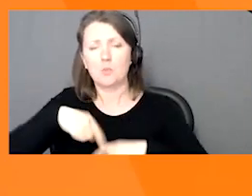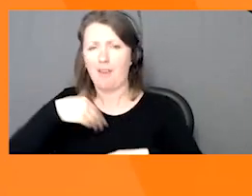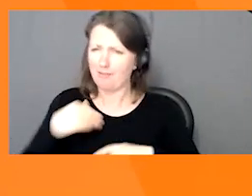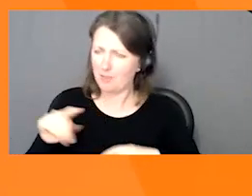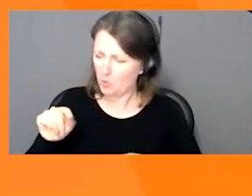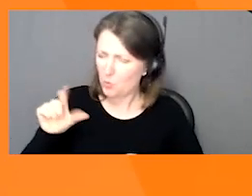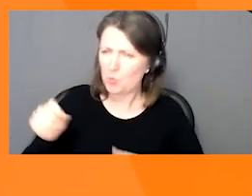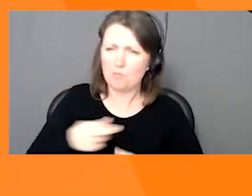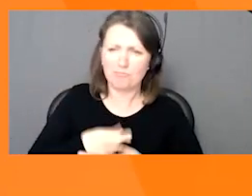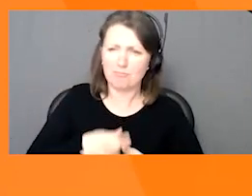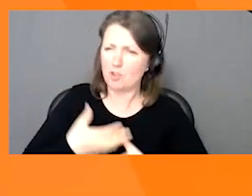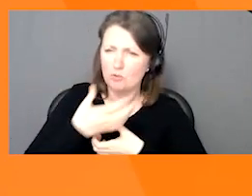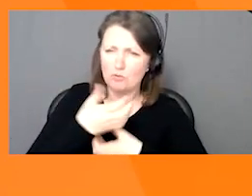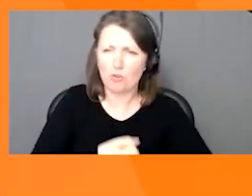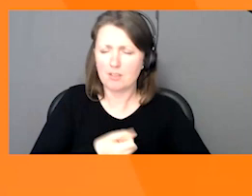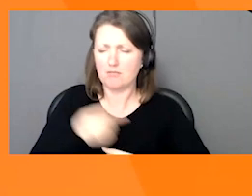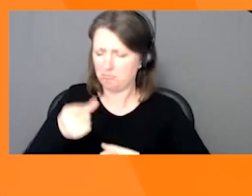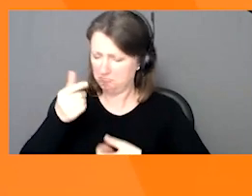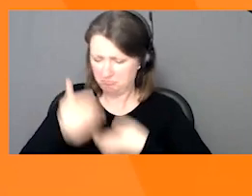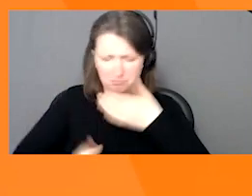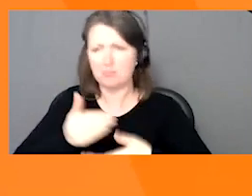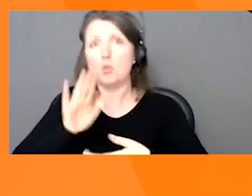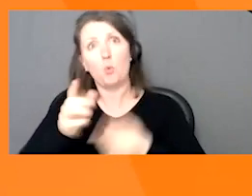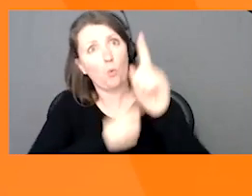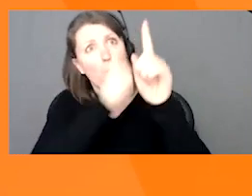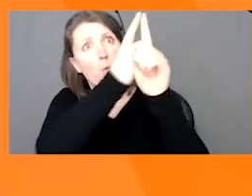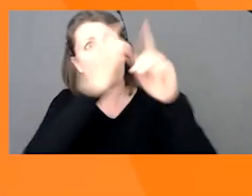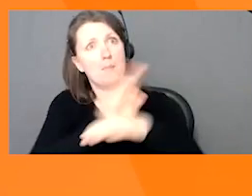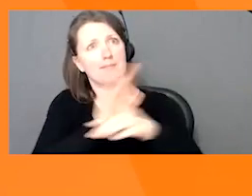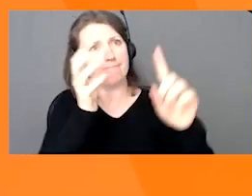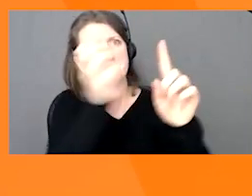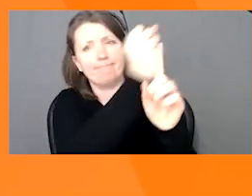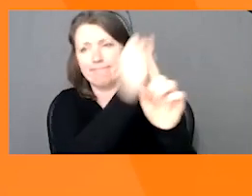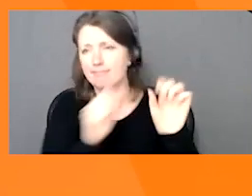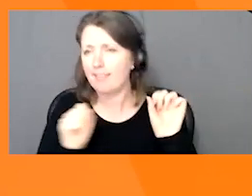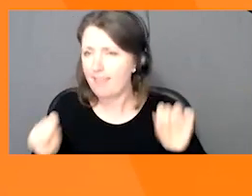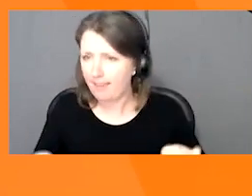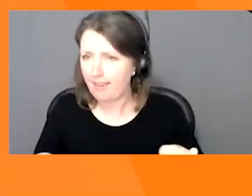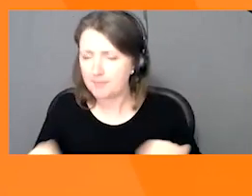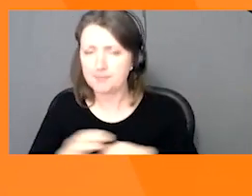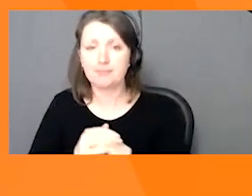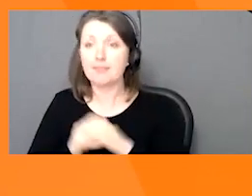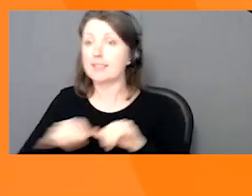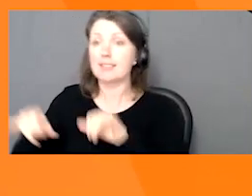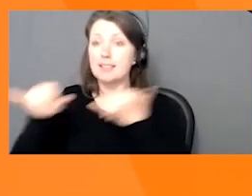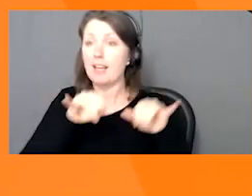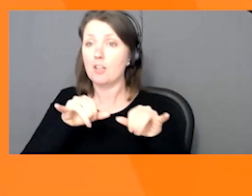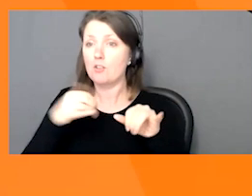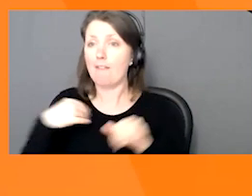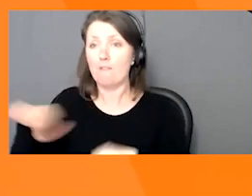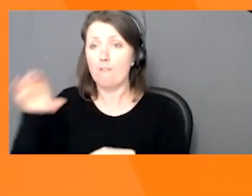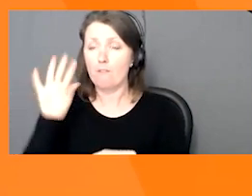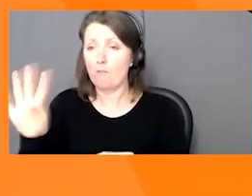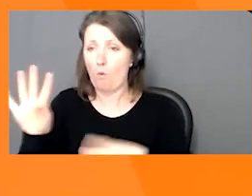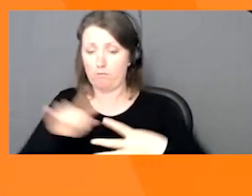trust and confidence they need to achieve business goals. The GS1 system of standards are built on four core principles,